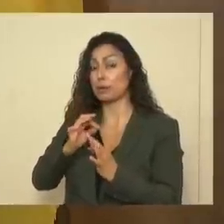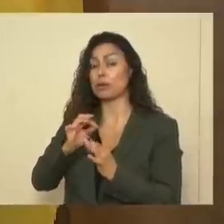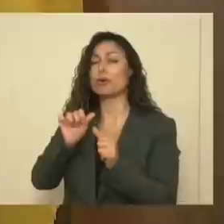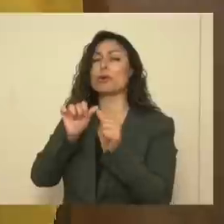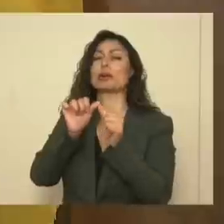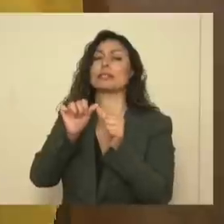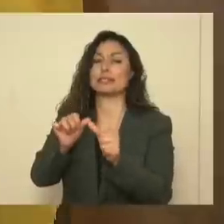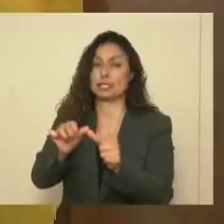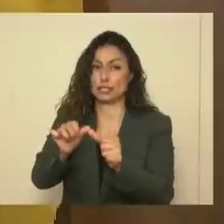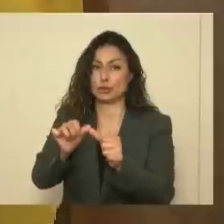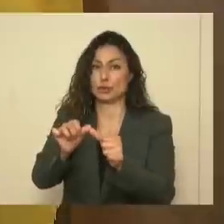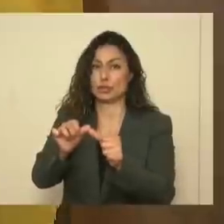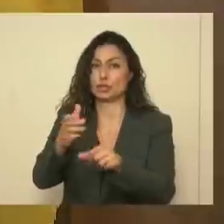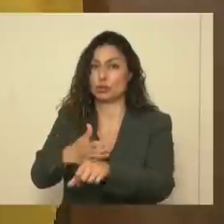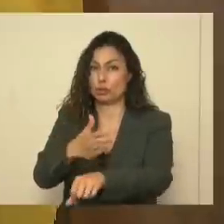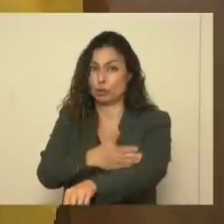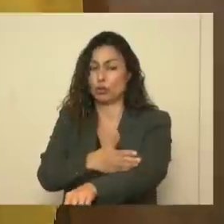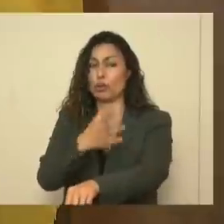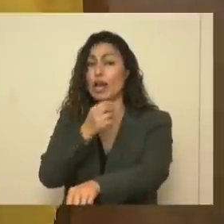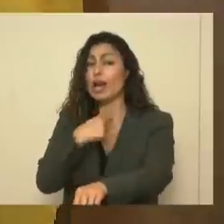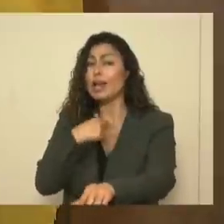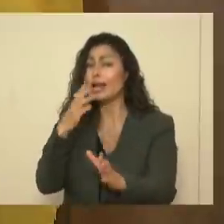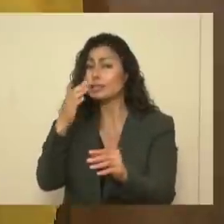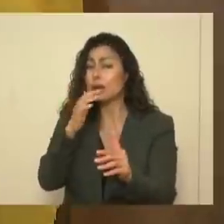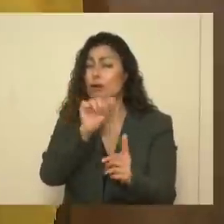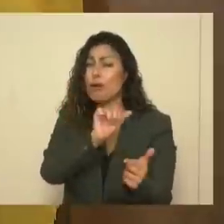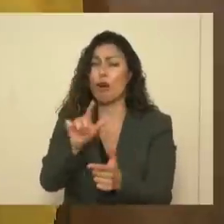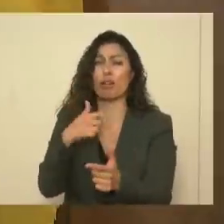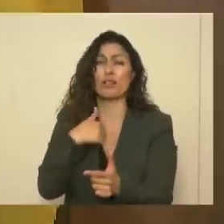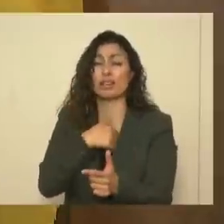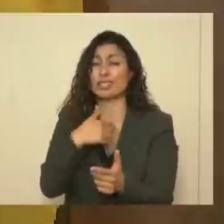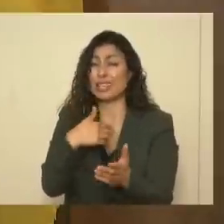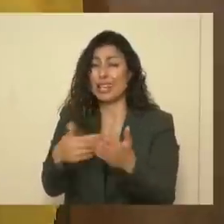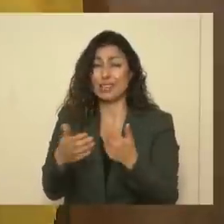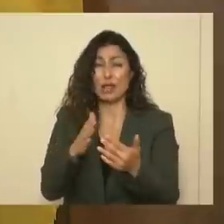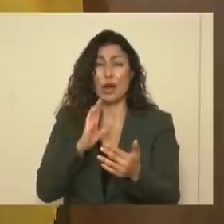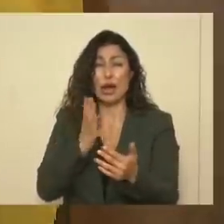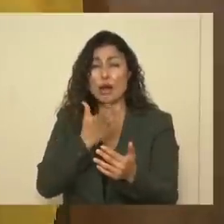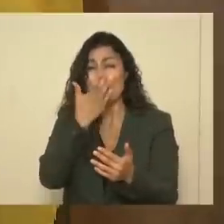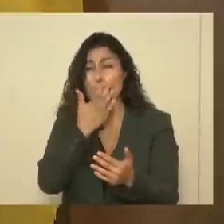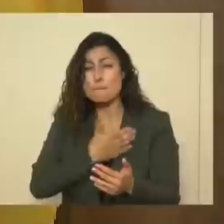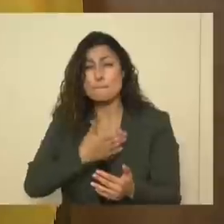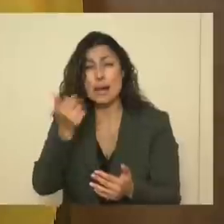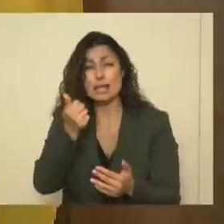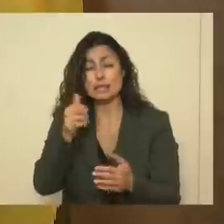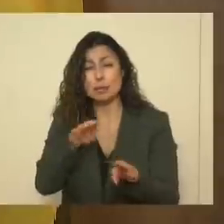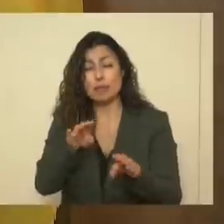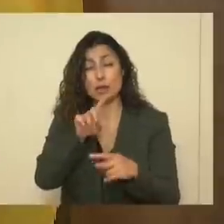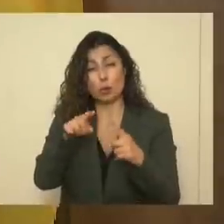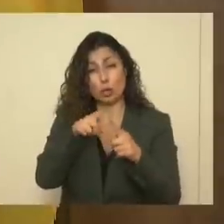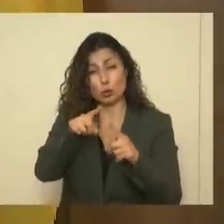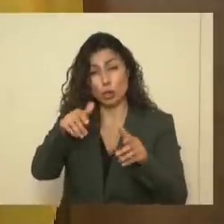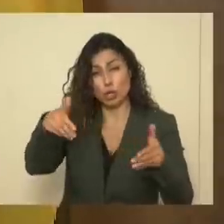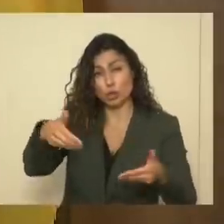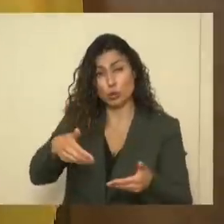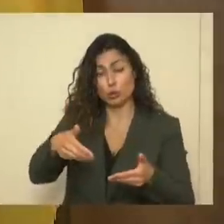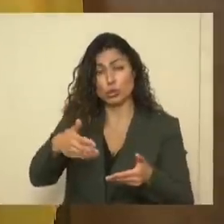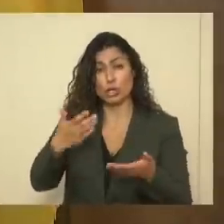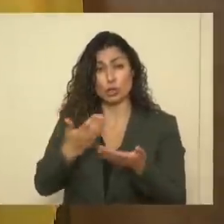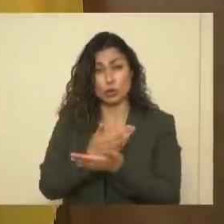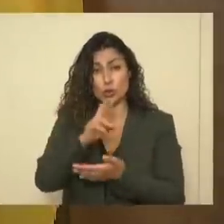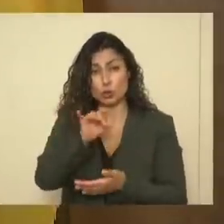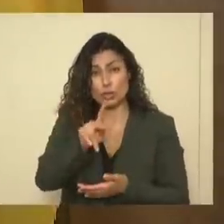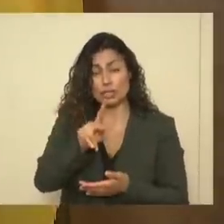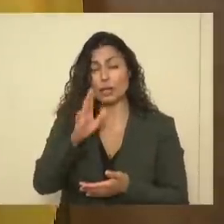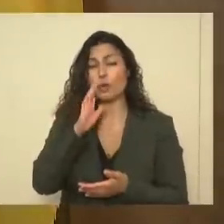and then I have to expect – we all do – that even with our best behaviors, when you introduce any new risk,